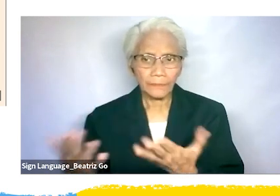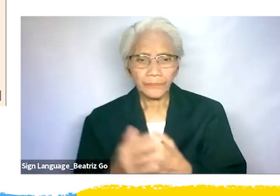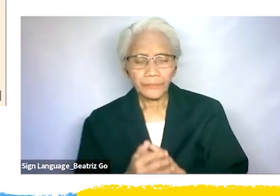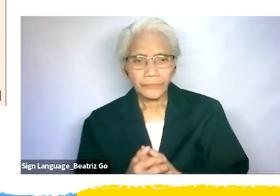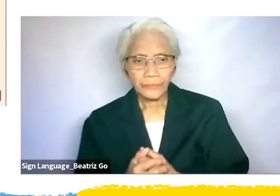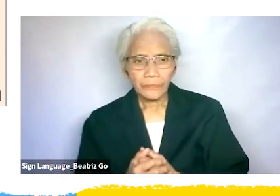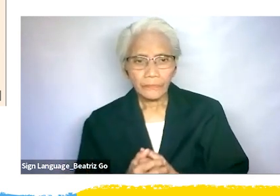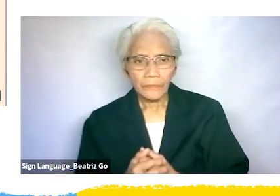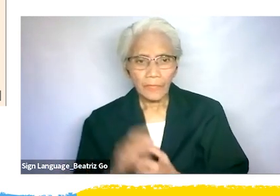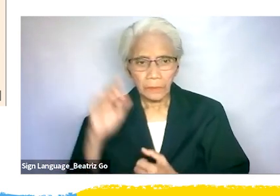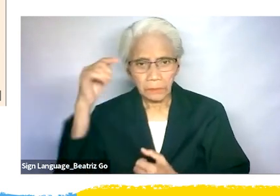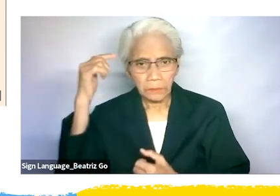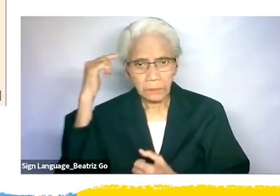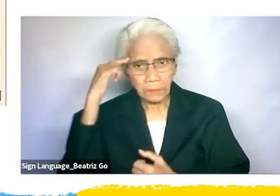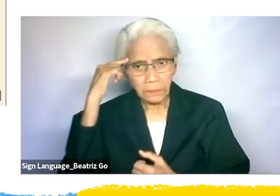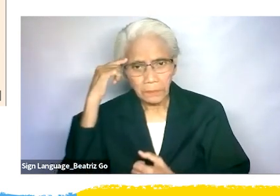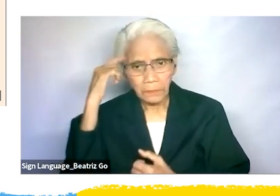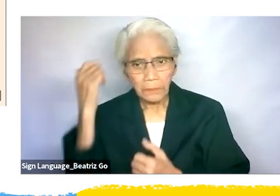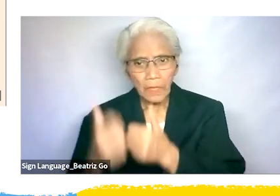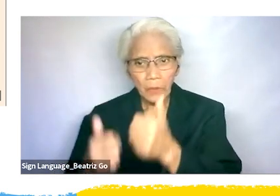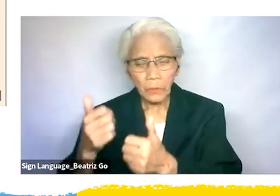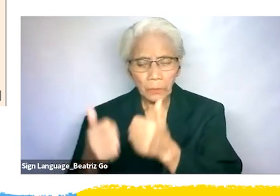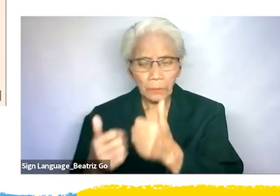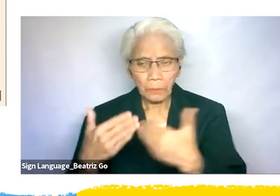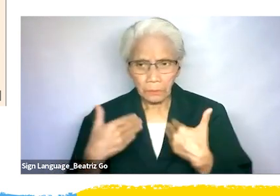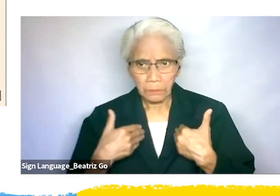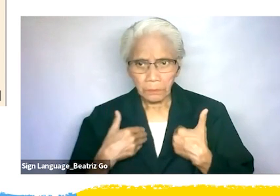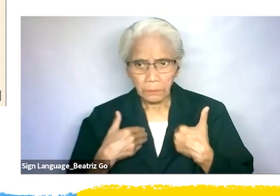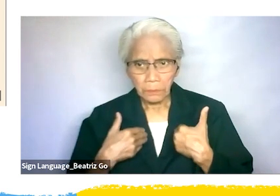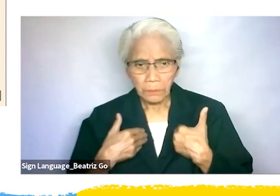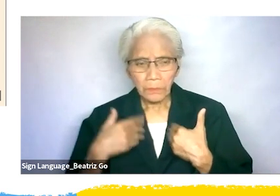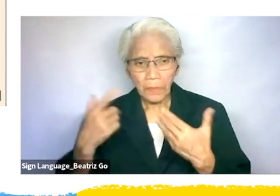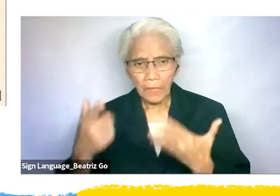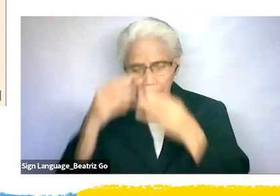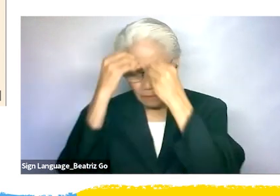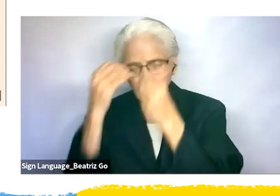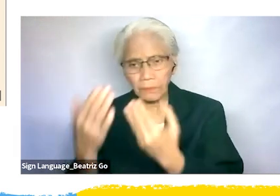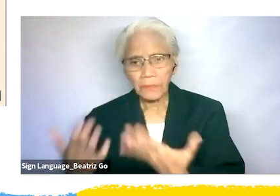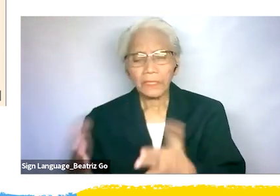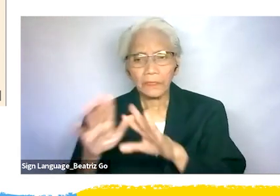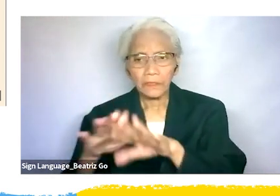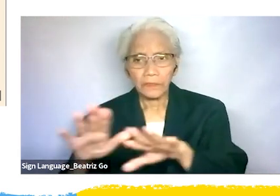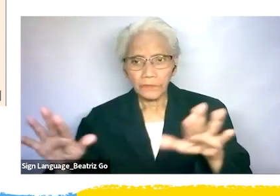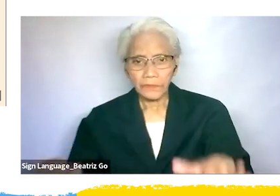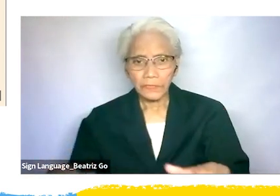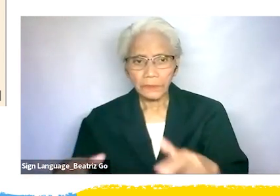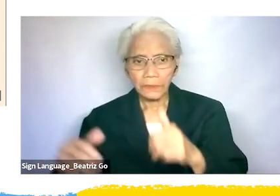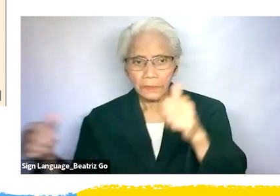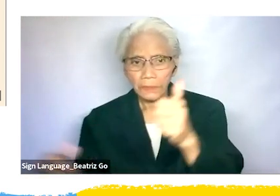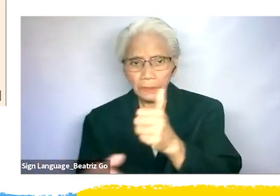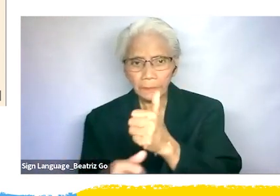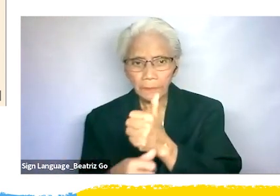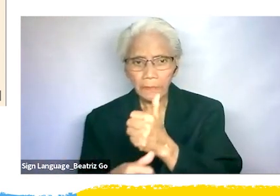protect and prevent the dissemination of personal information of children under the age of 18.